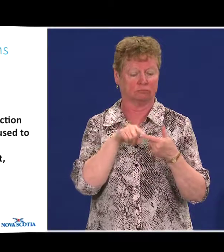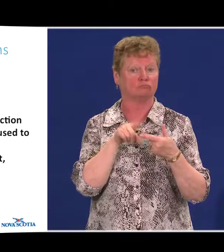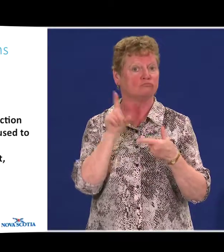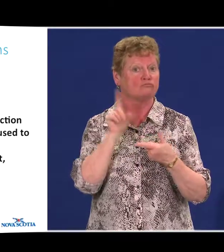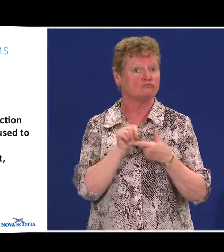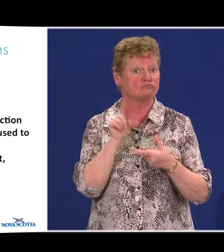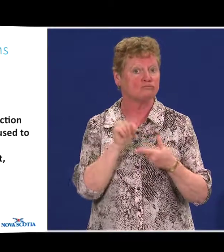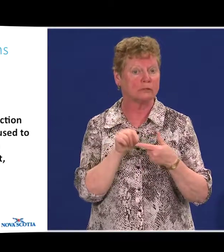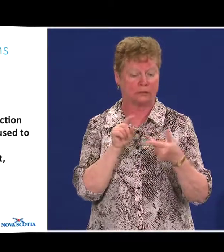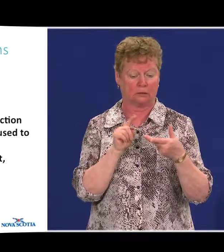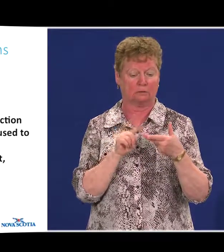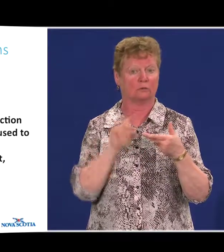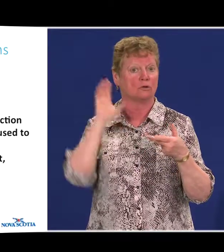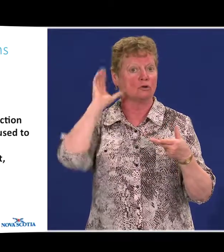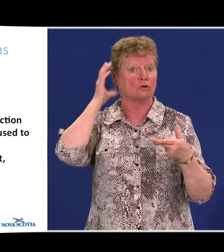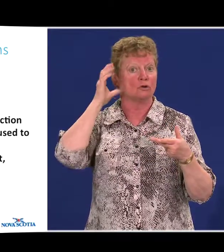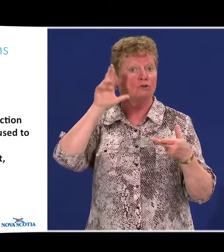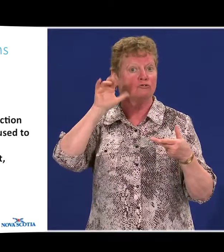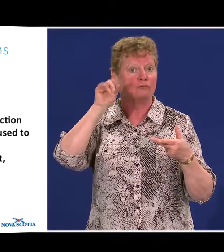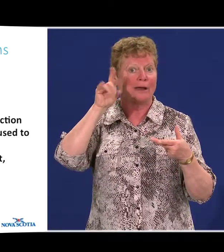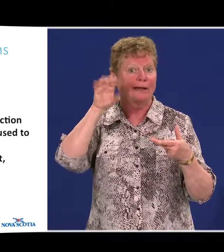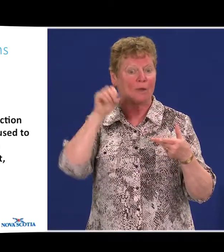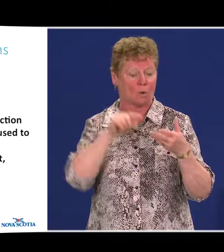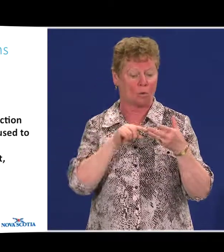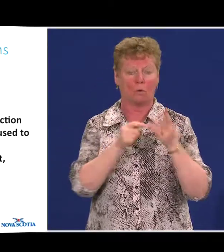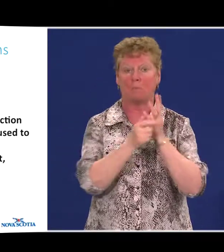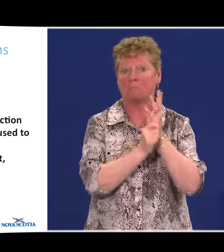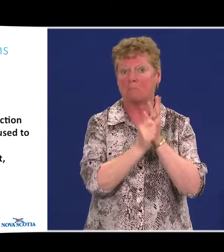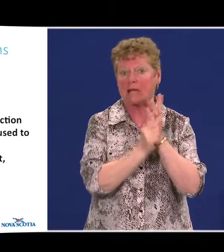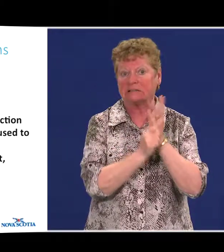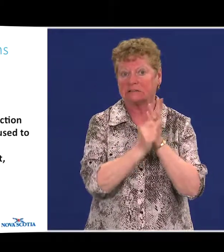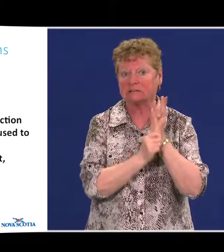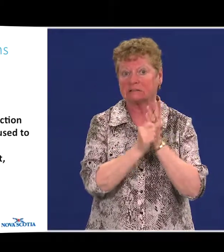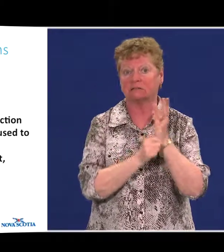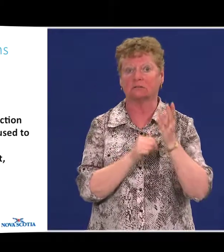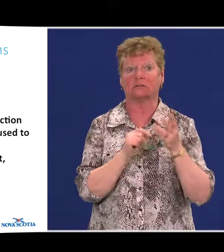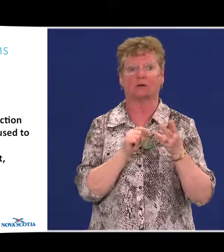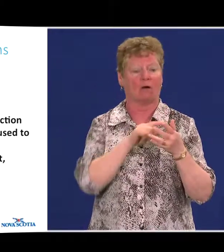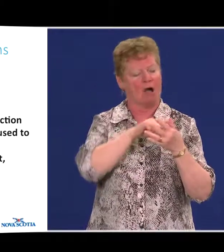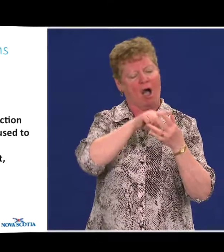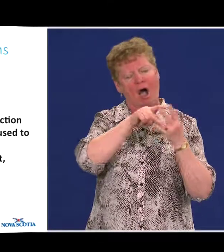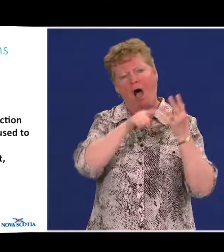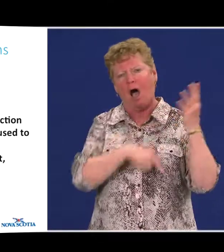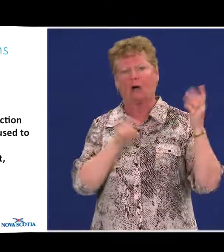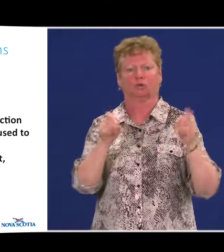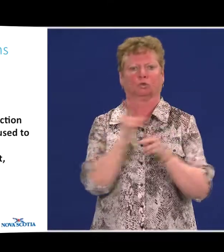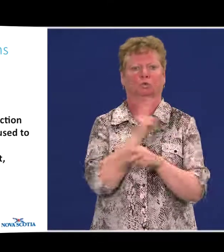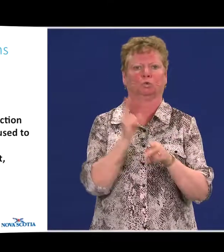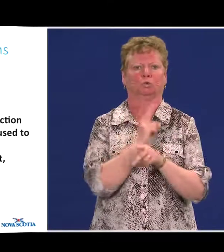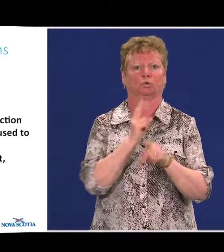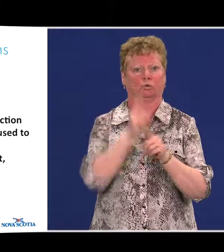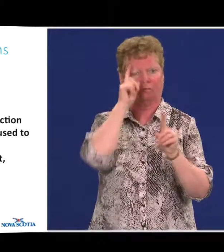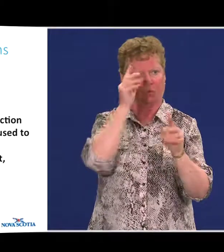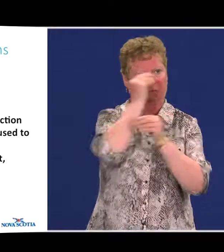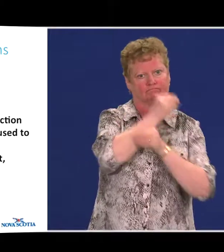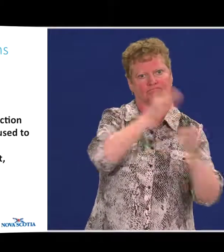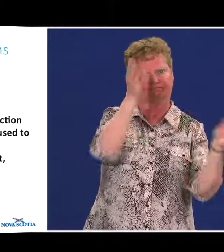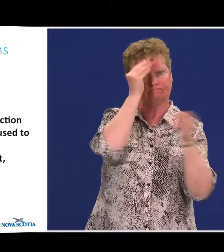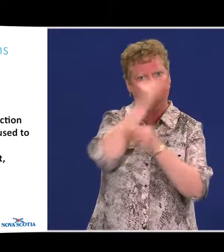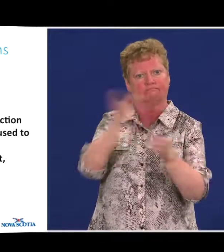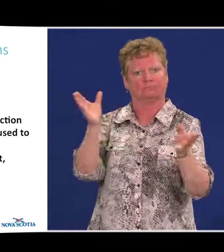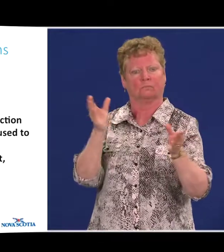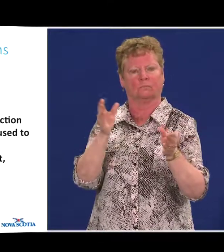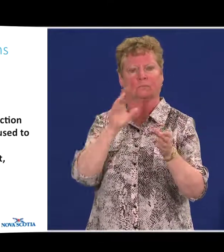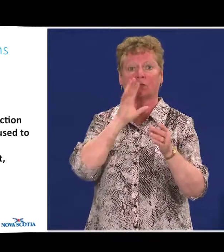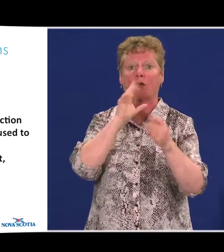radio, local magazines, they should all be used. And we are talking about